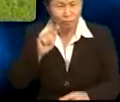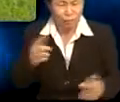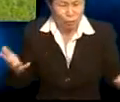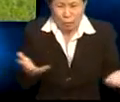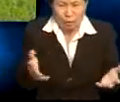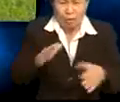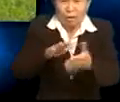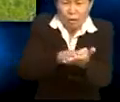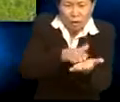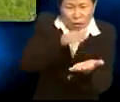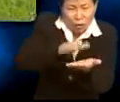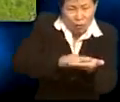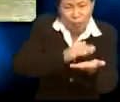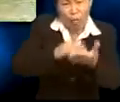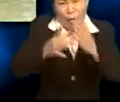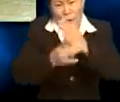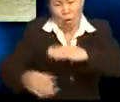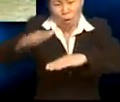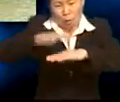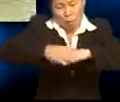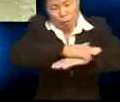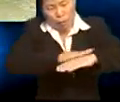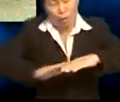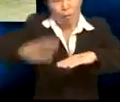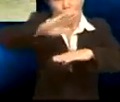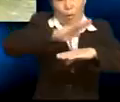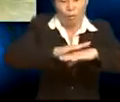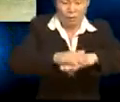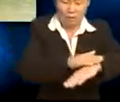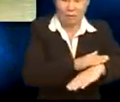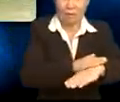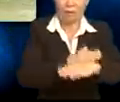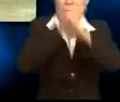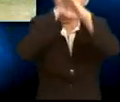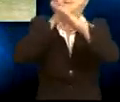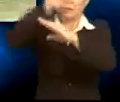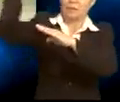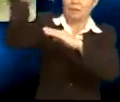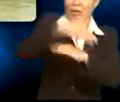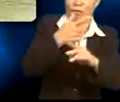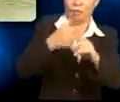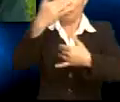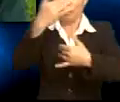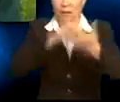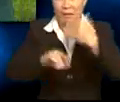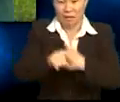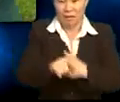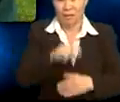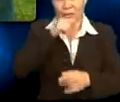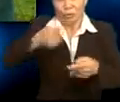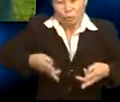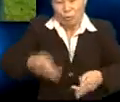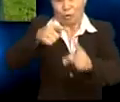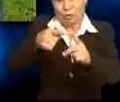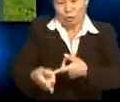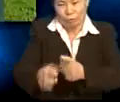Well, it's a cream or oil that will rub into your skin in order to stop the sunslap from burning you. My fishing rod's in the river! That's not the way to fish,